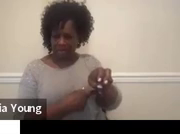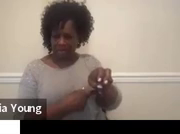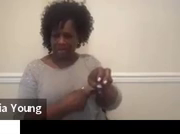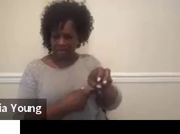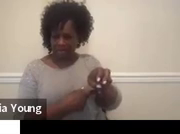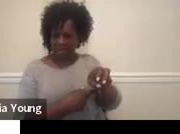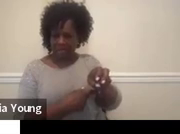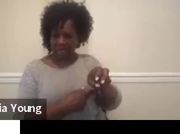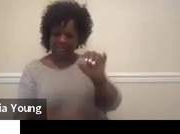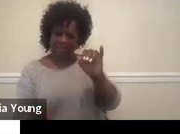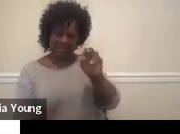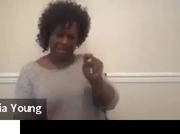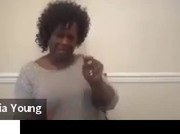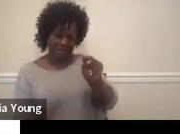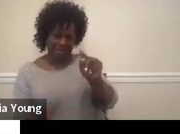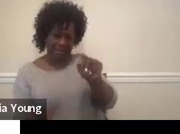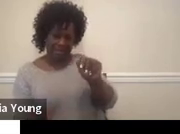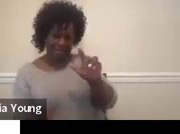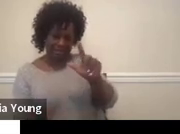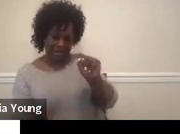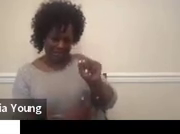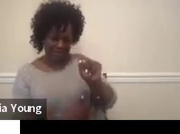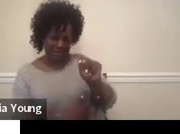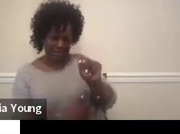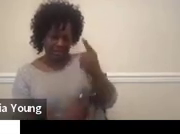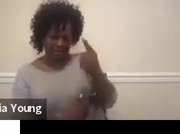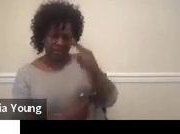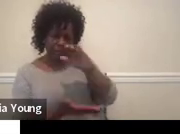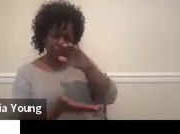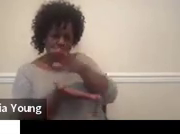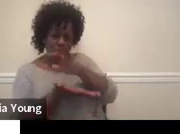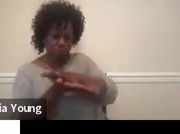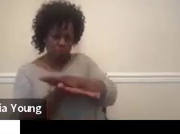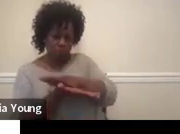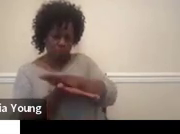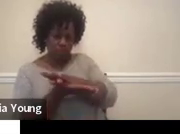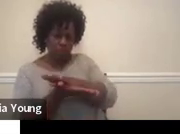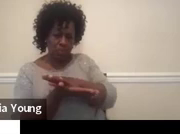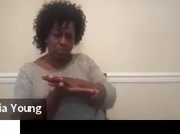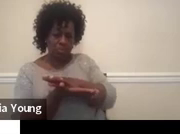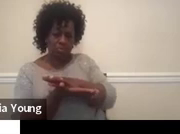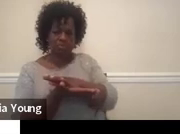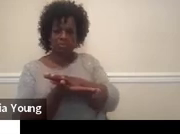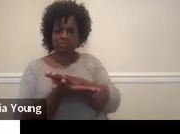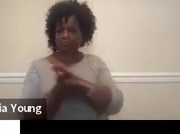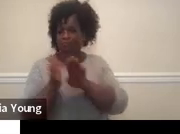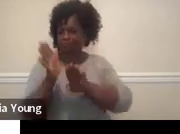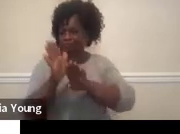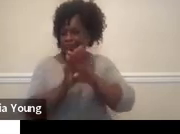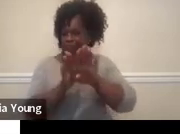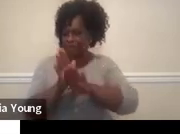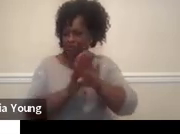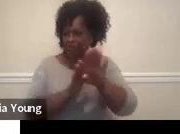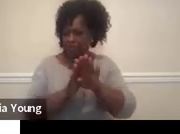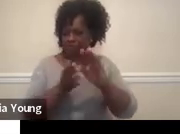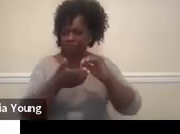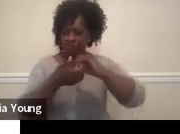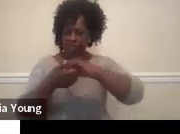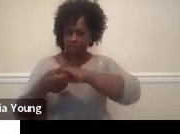and this is for schools to use to develop collaborative